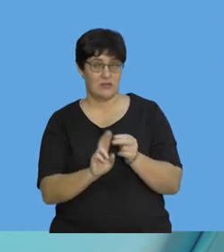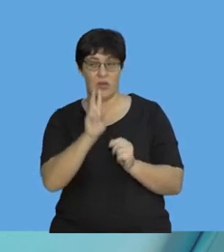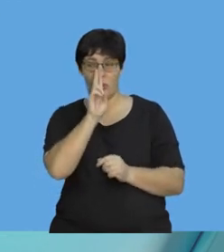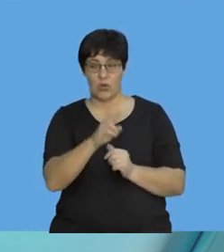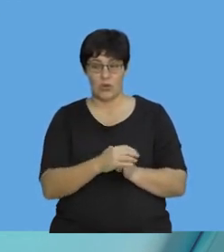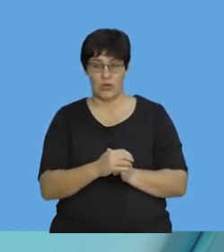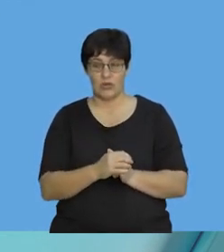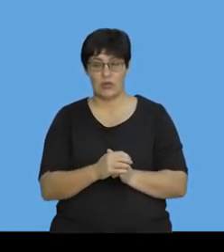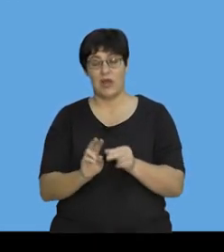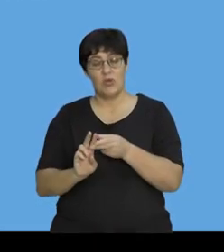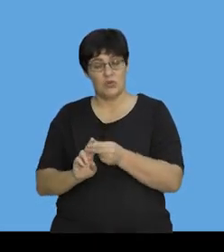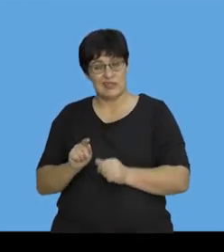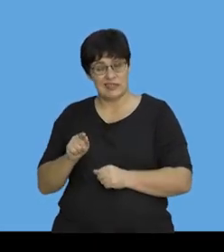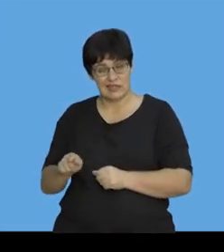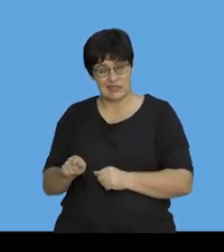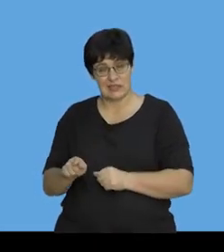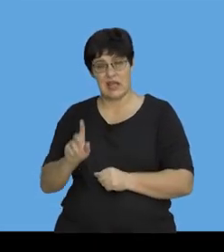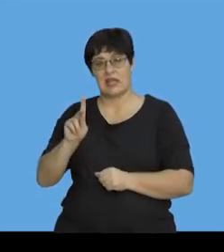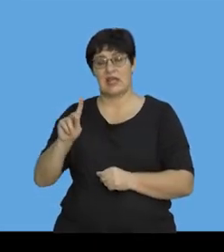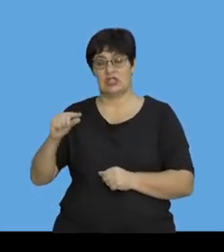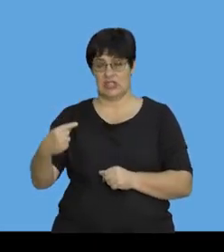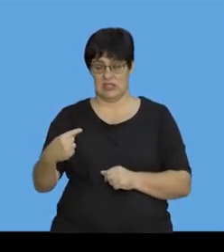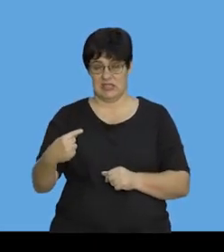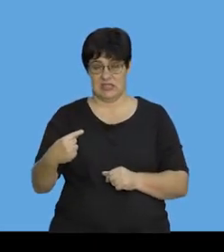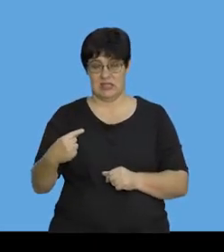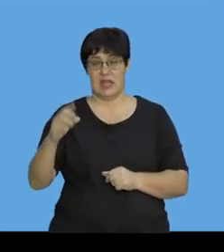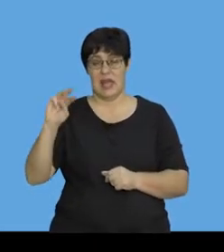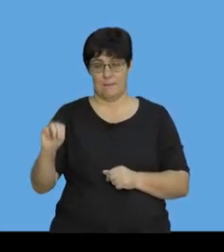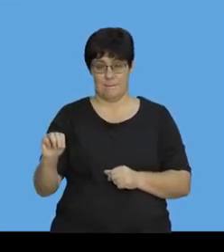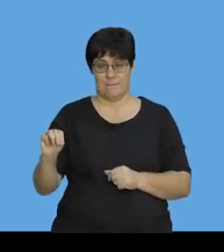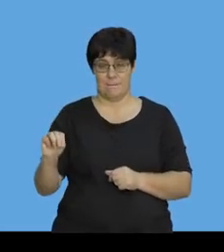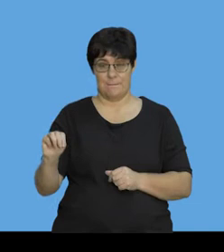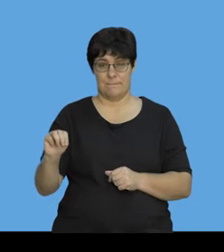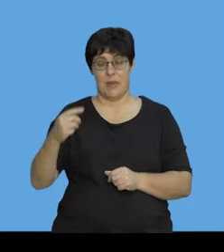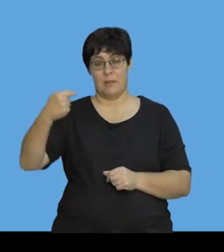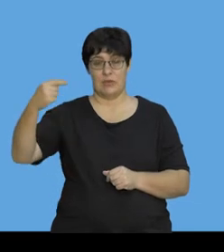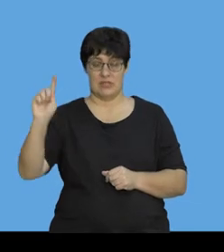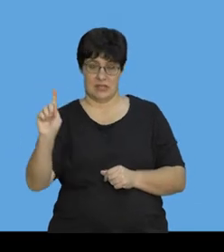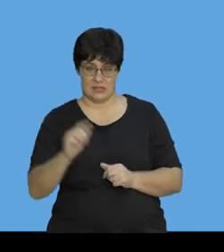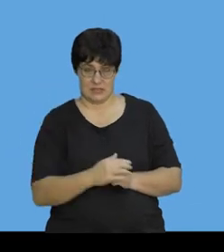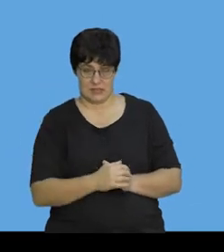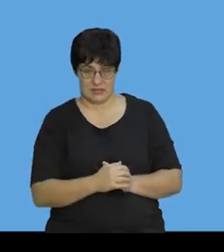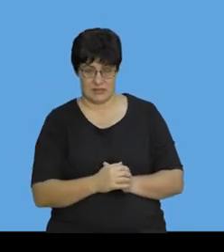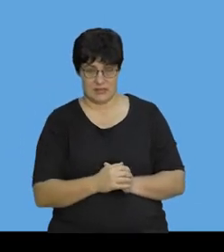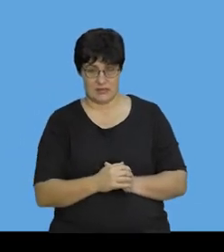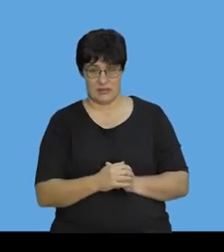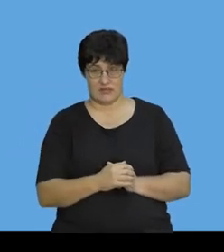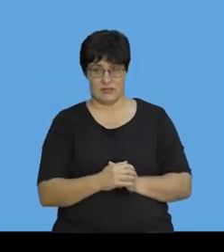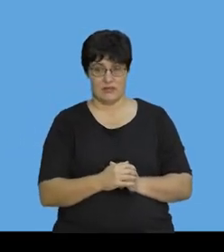So, when I look at change in momentum, these units are kilogram meters per second.